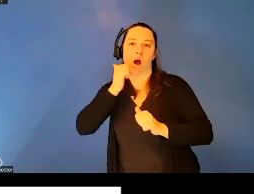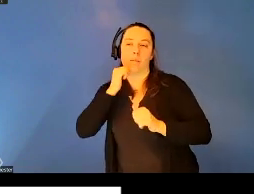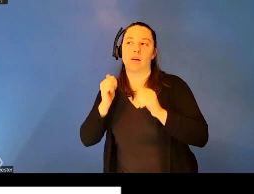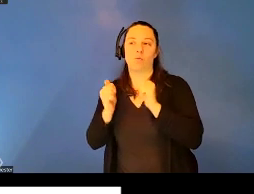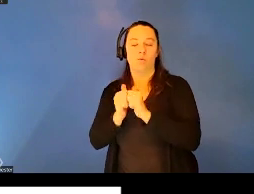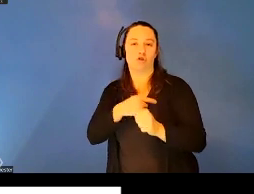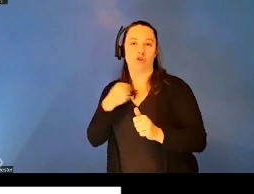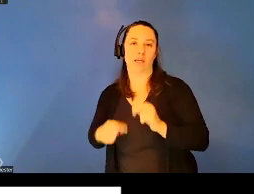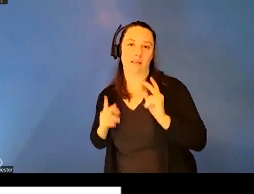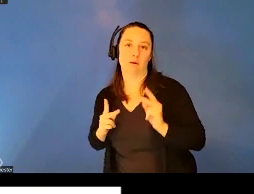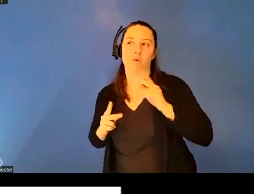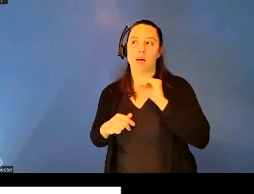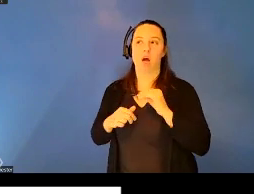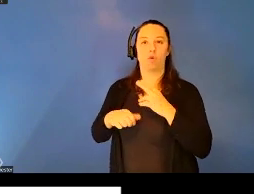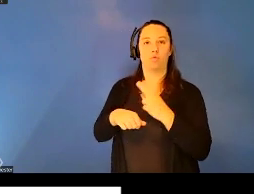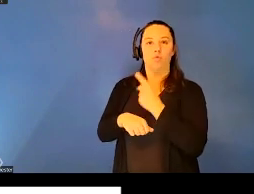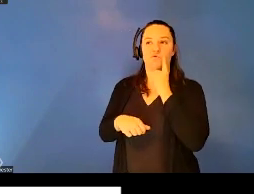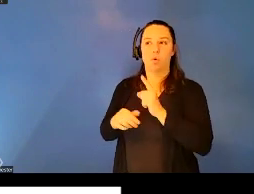entry.